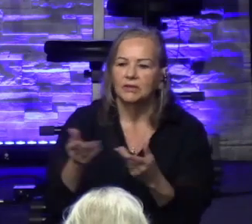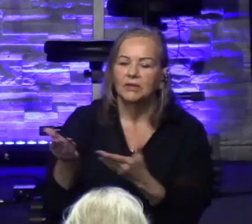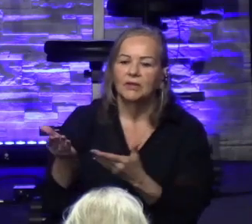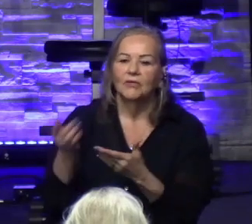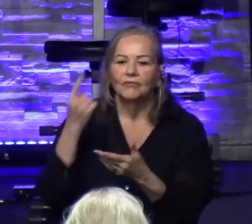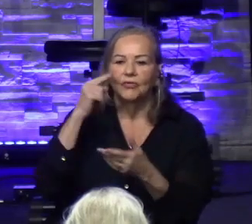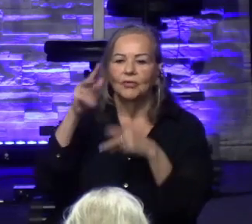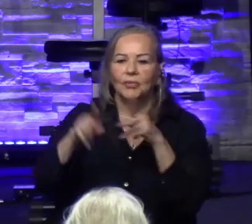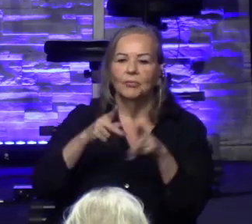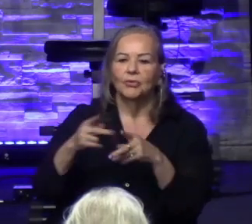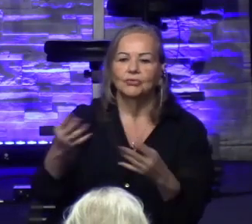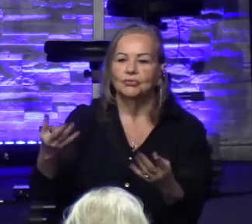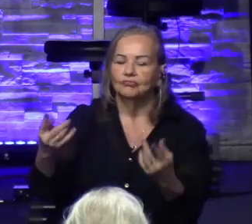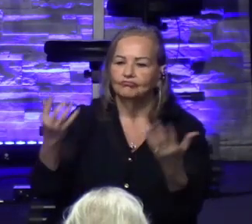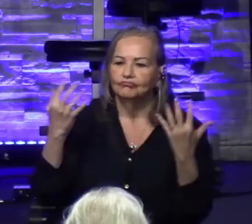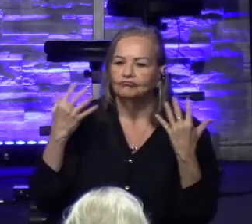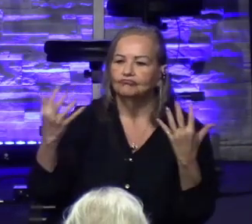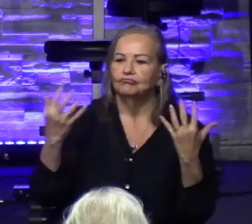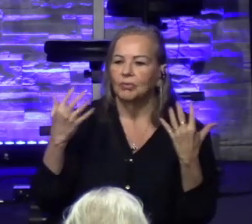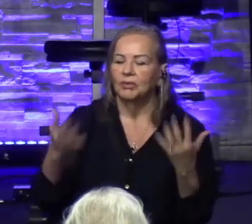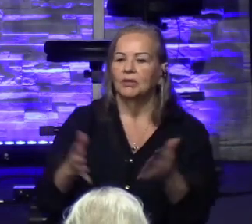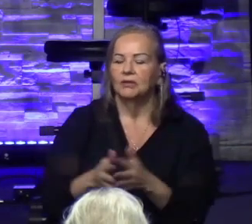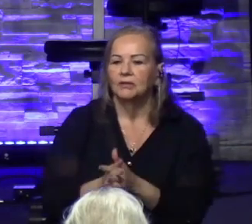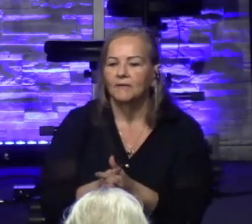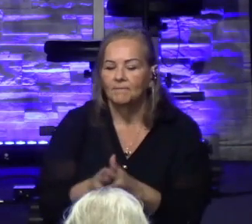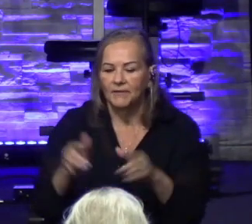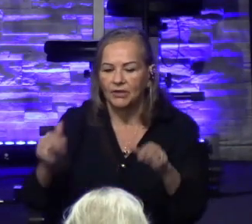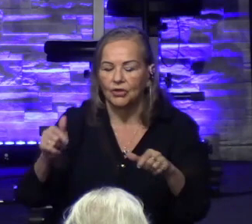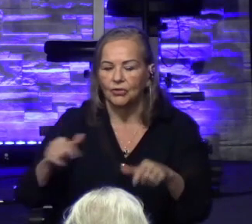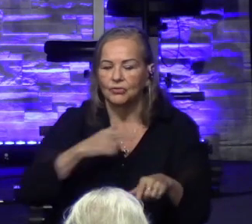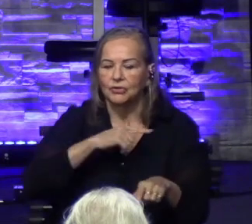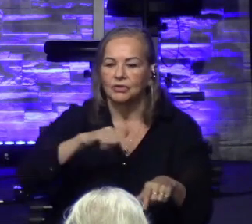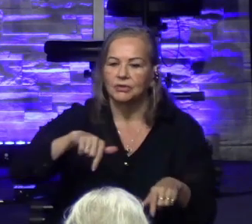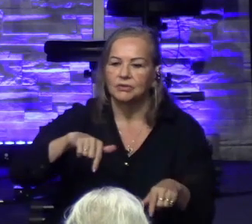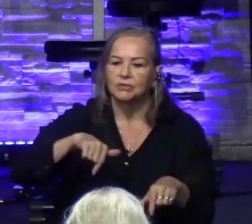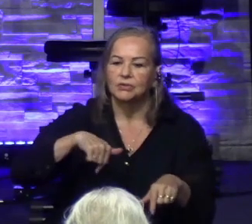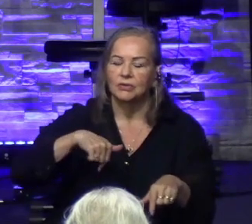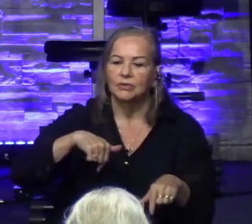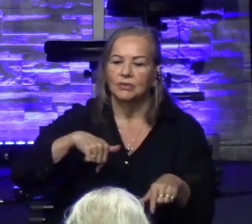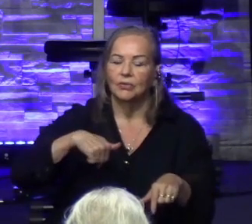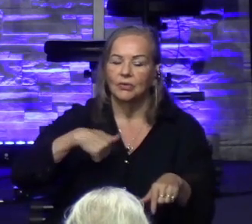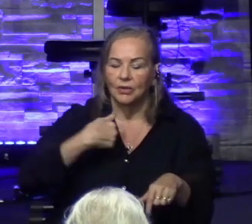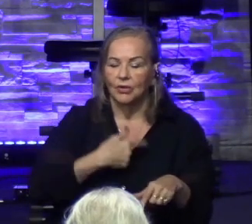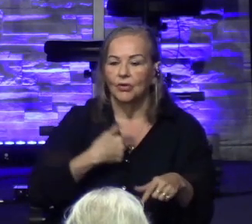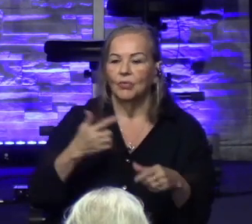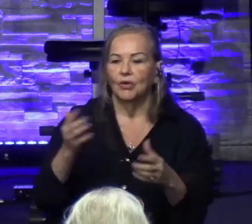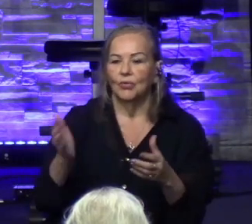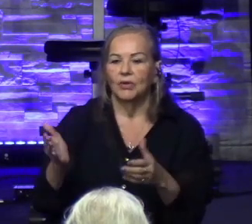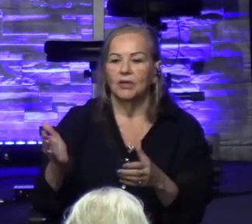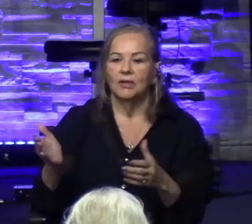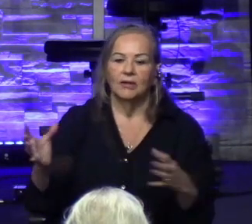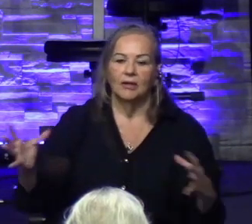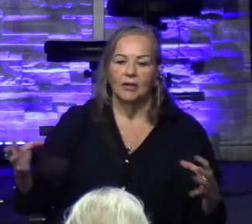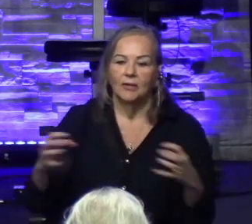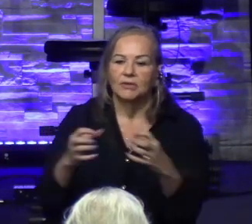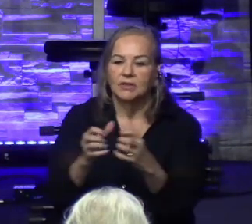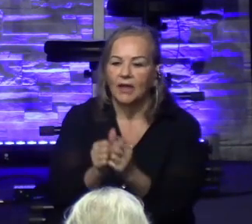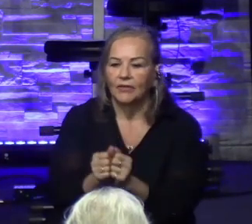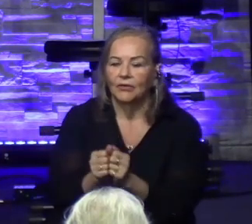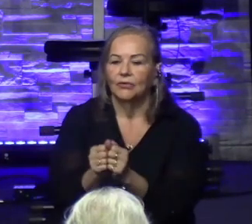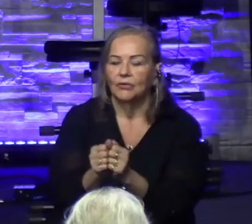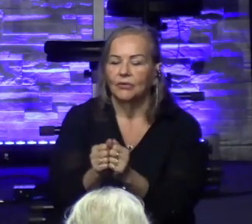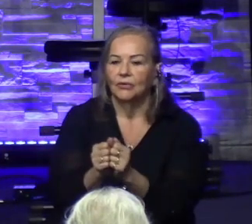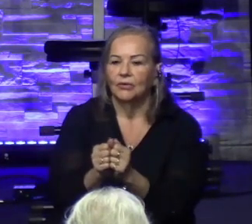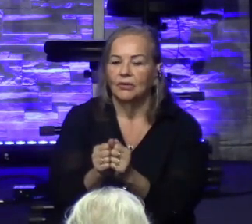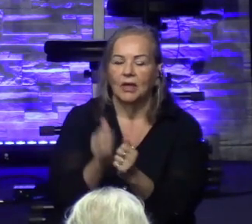The temple, the tabernacle is where the people gathered. And we want it to be a nice place. And I know there's other churches here in